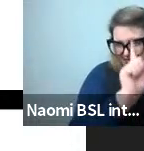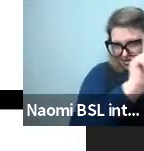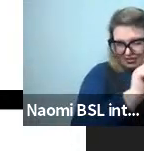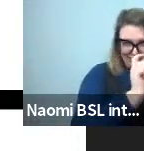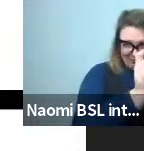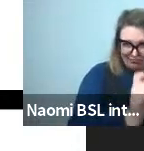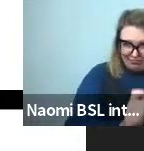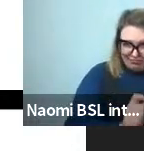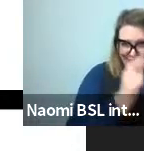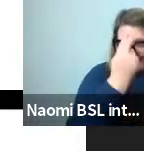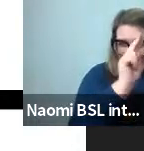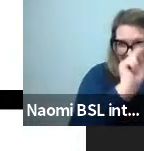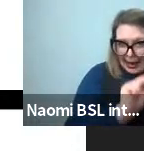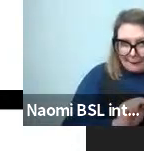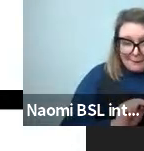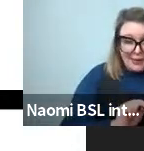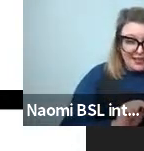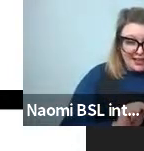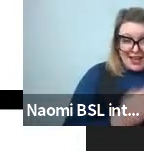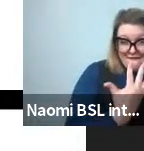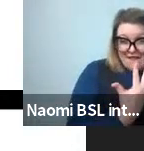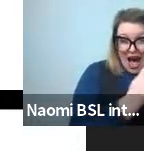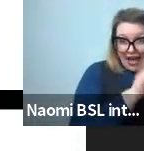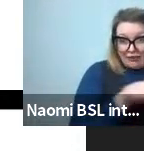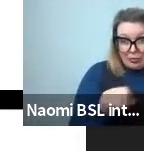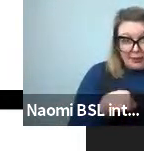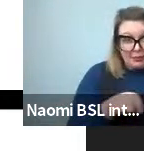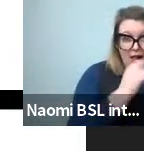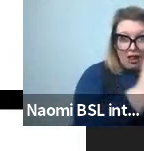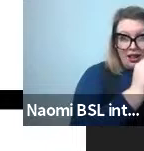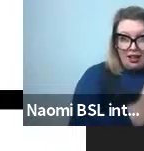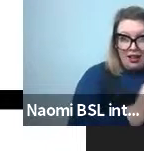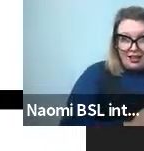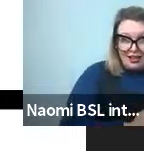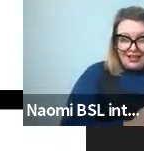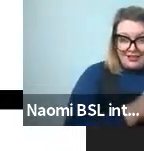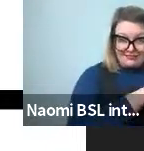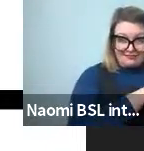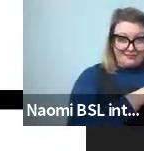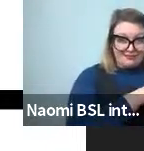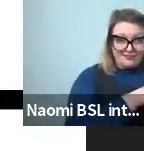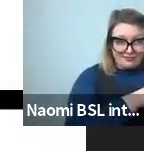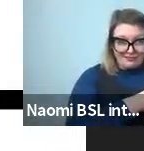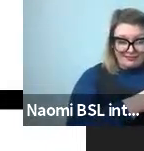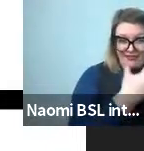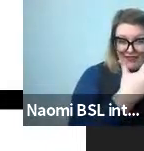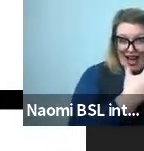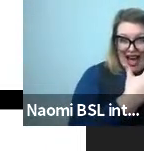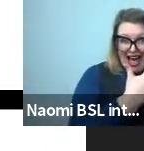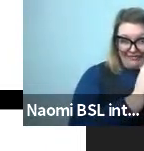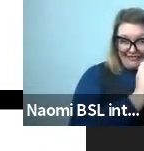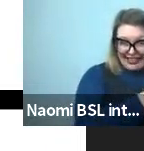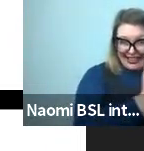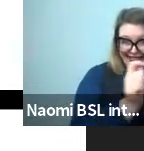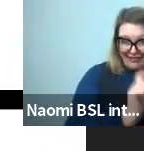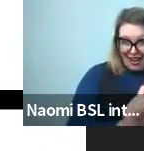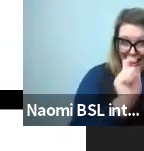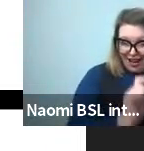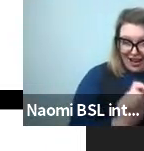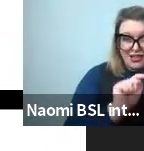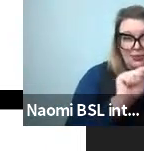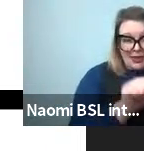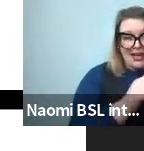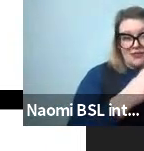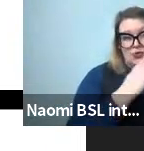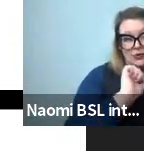five actually really, really just random participants doing that labeling task. And these colors representing words that they